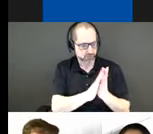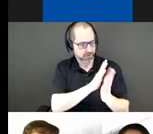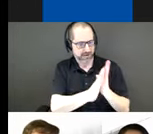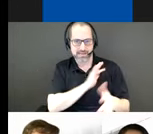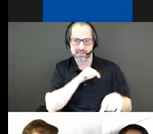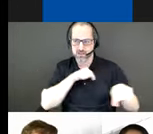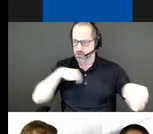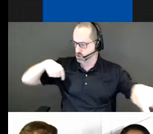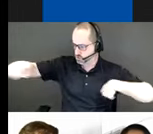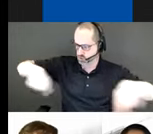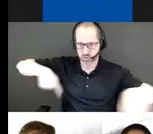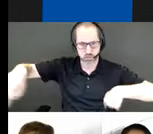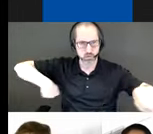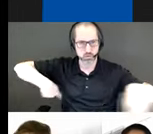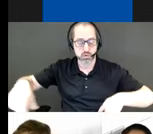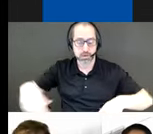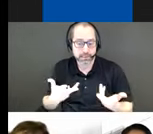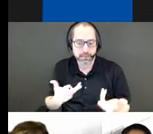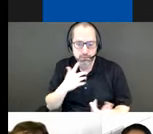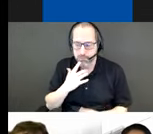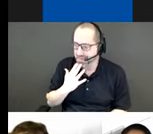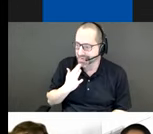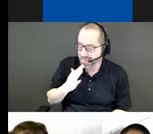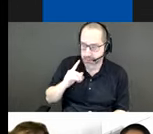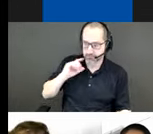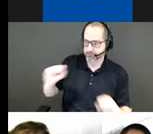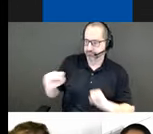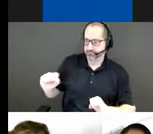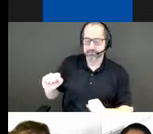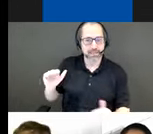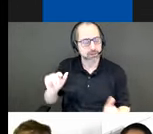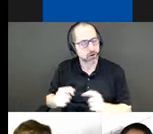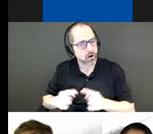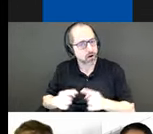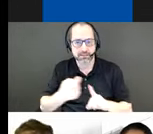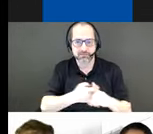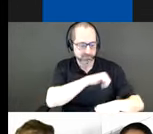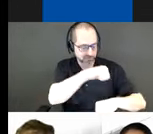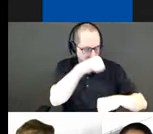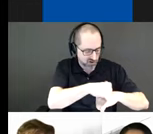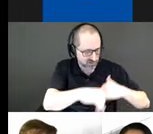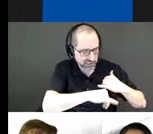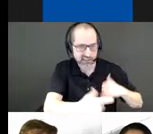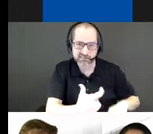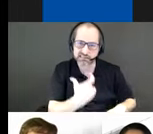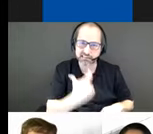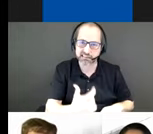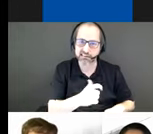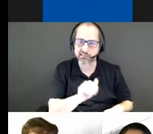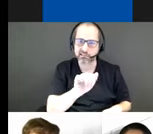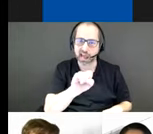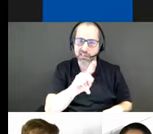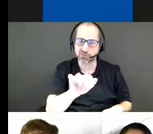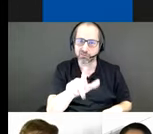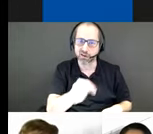colors act in dramatic contrast to the concrete, steel, and asphalt of the space. Additionally, their